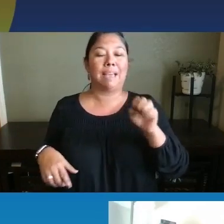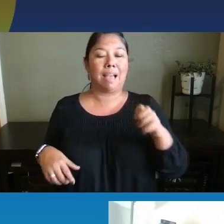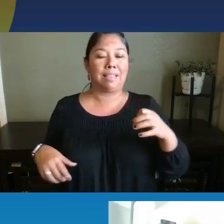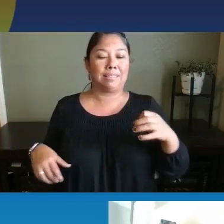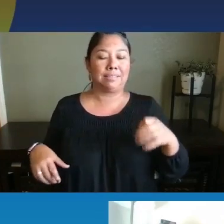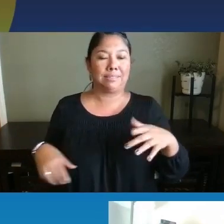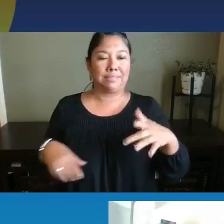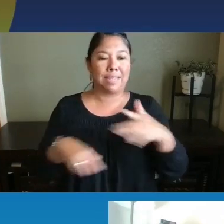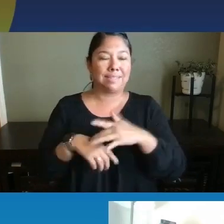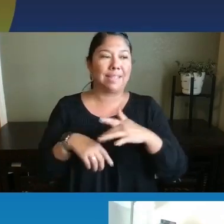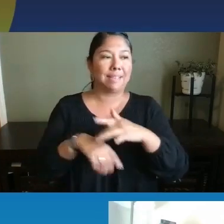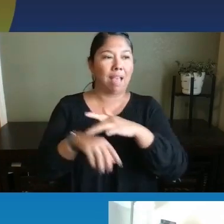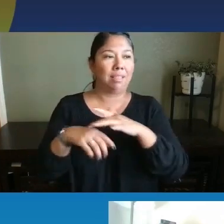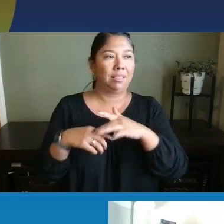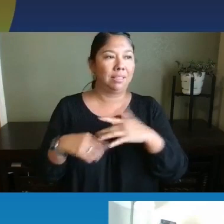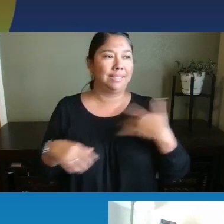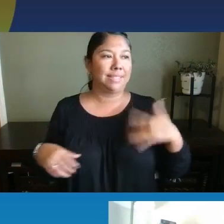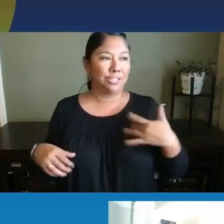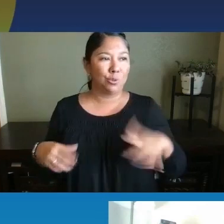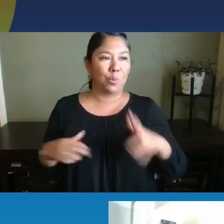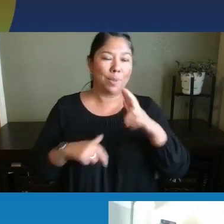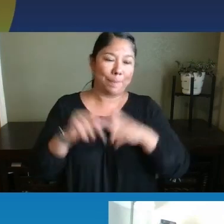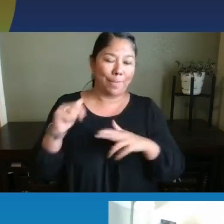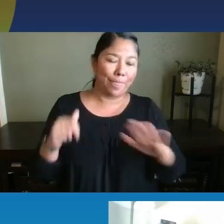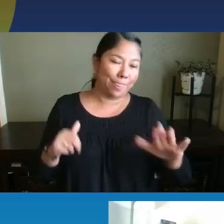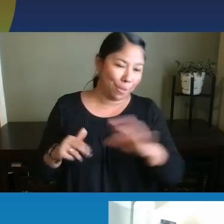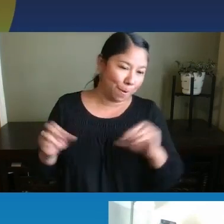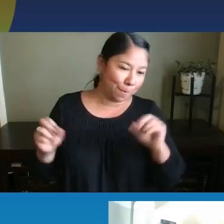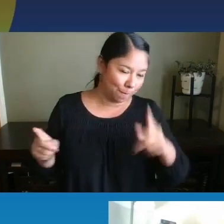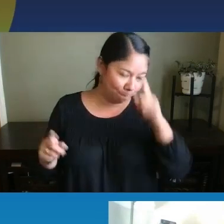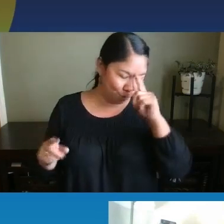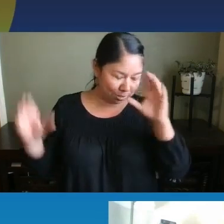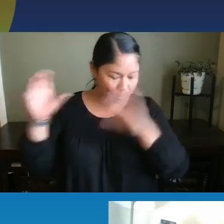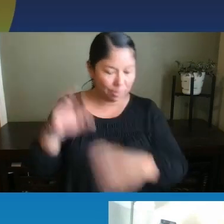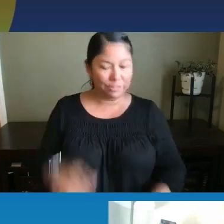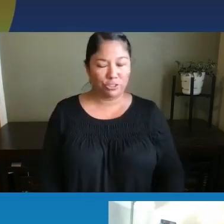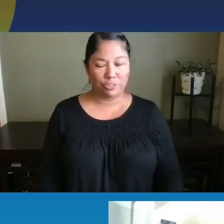as we build their play and we build their opportunities for exploration.